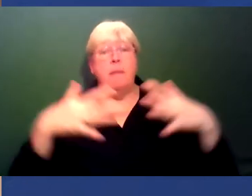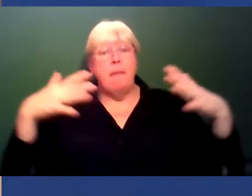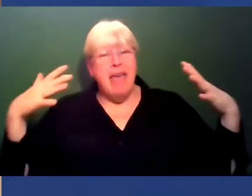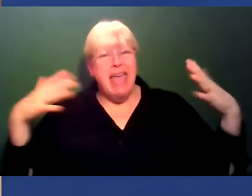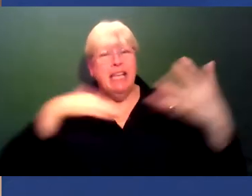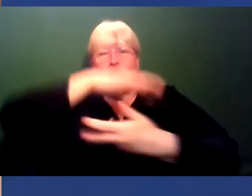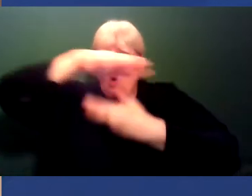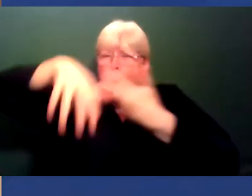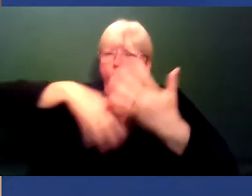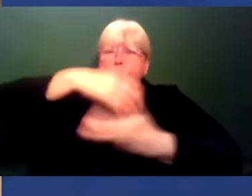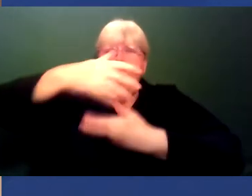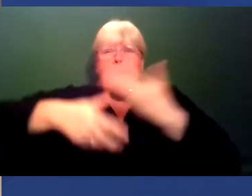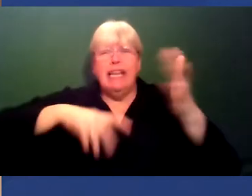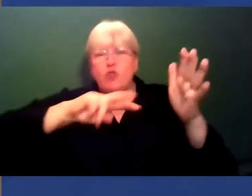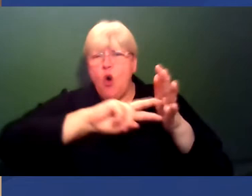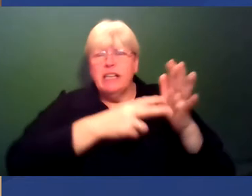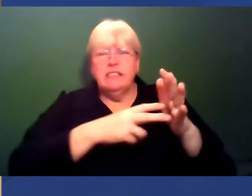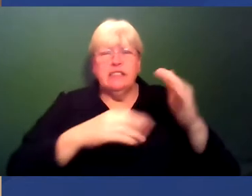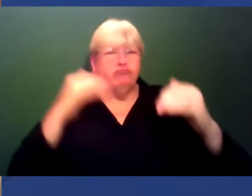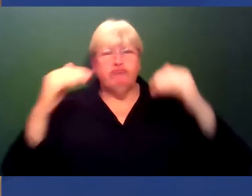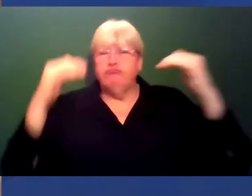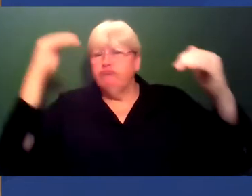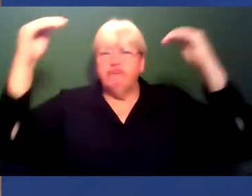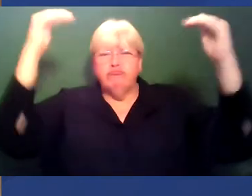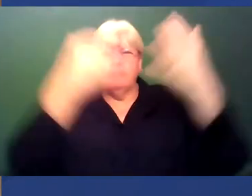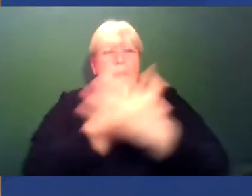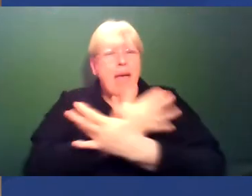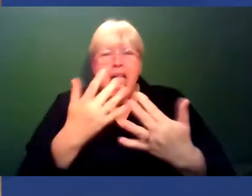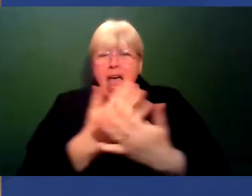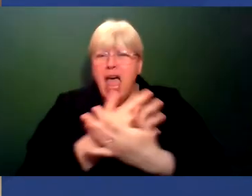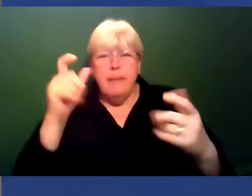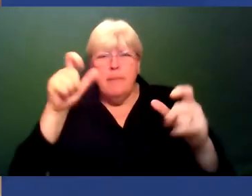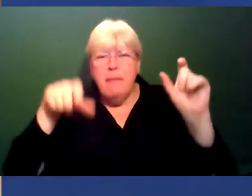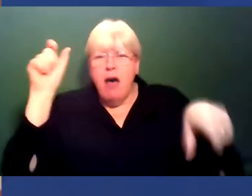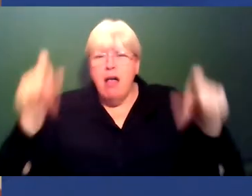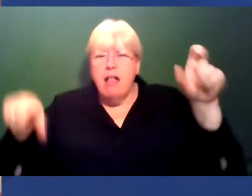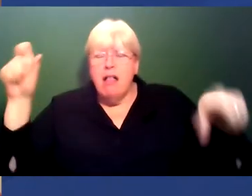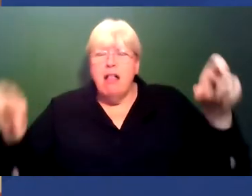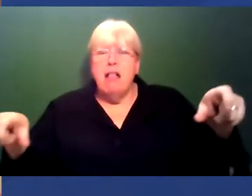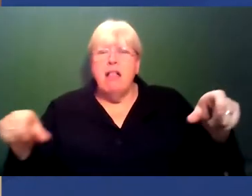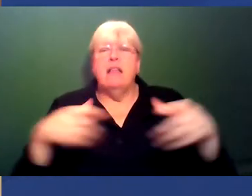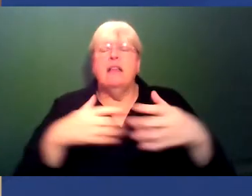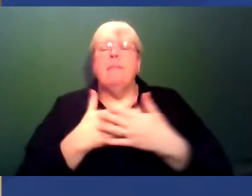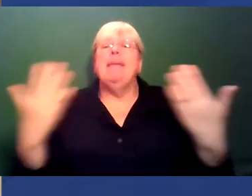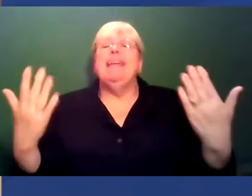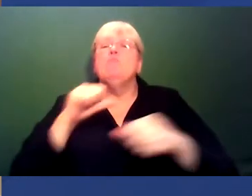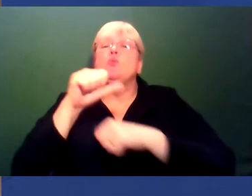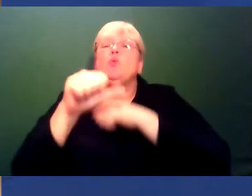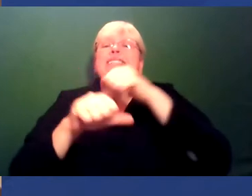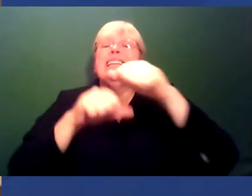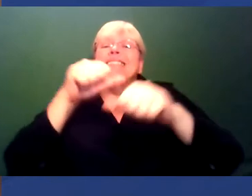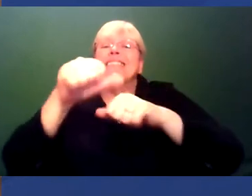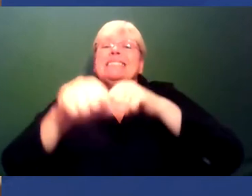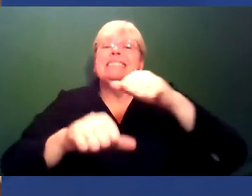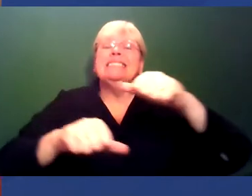organisations, very hierarchical, lots of people. And there's lots of processes, which are